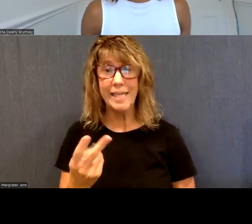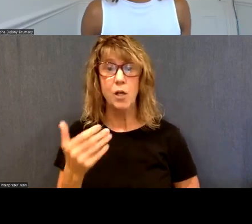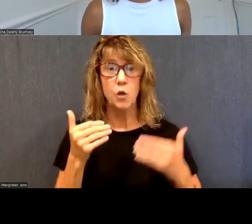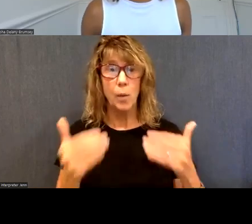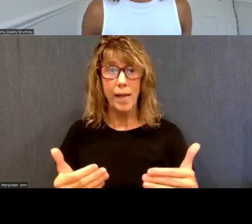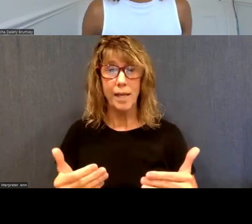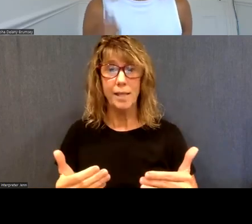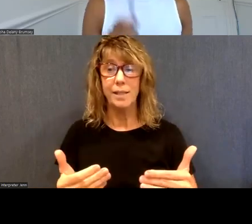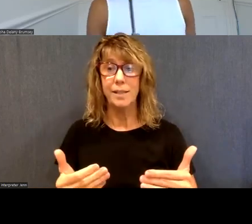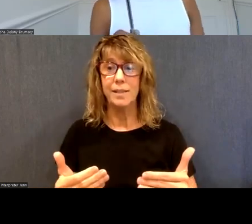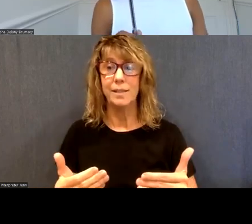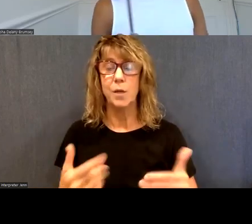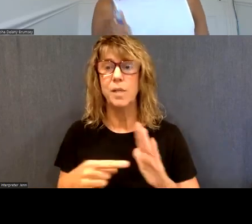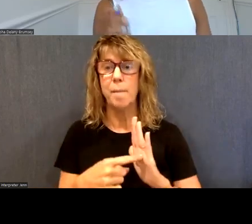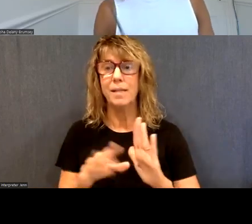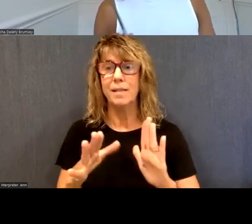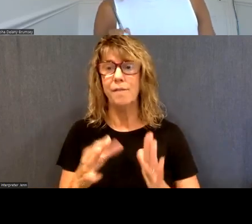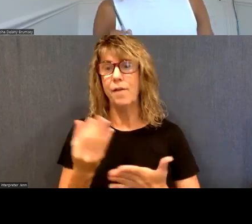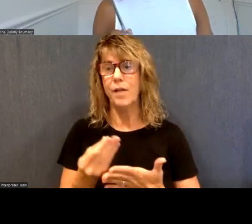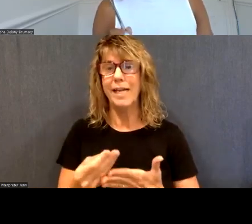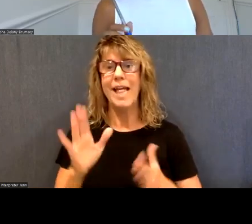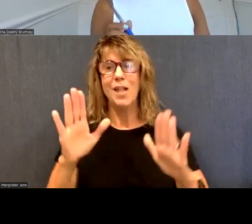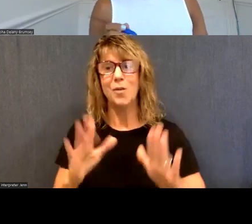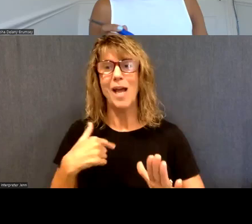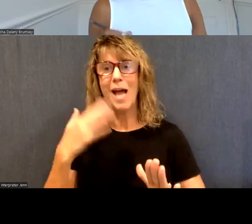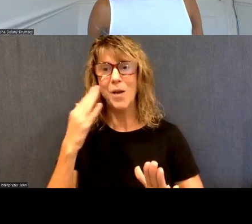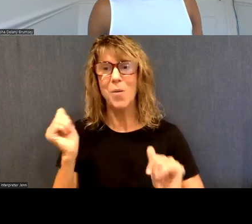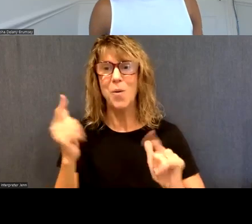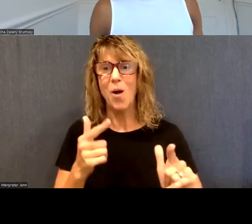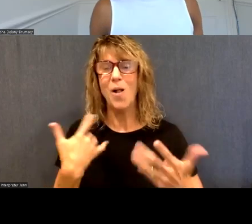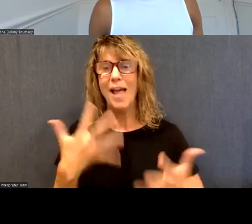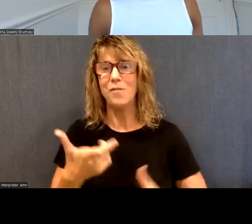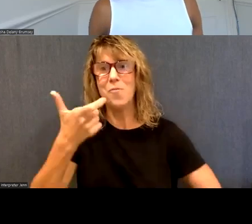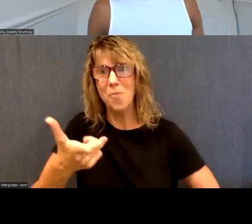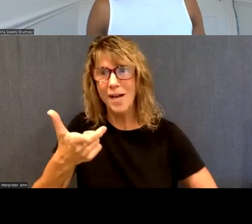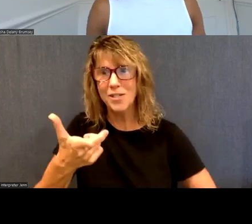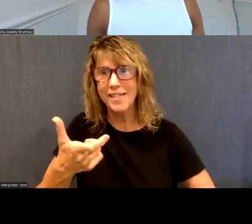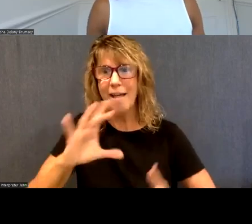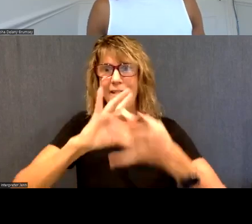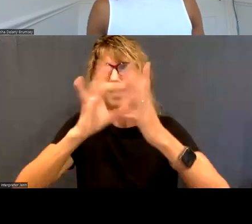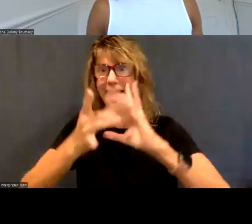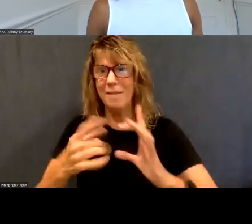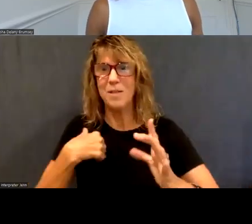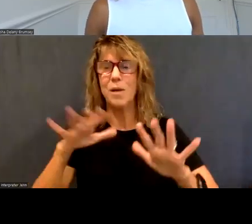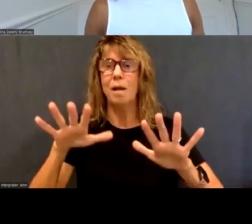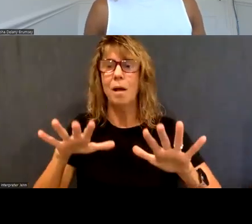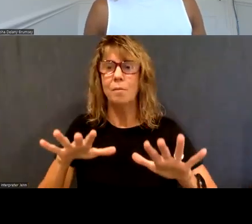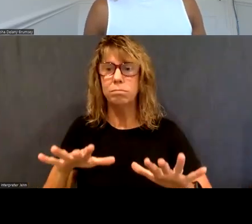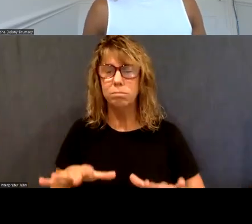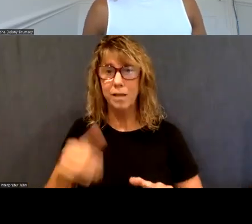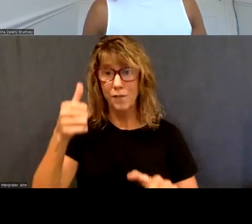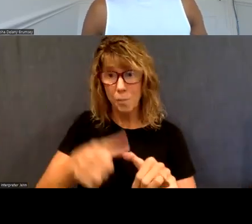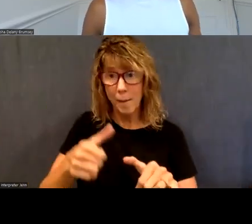models of funding. This is great. I know we all are coming down from our Olympics high, so as you may remember,